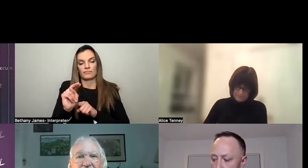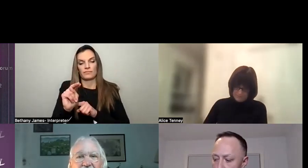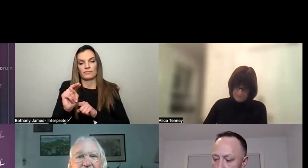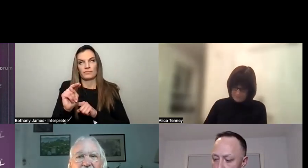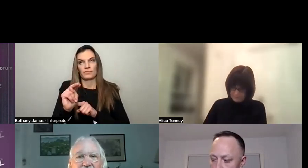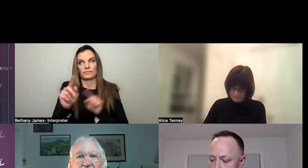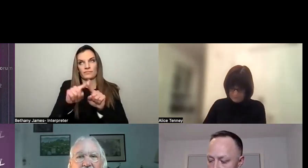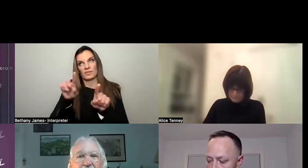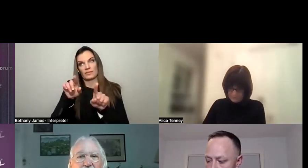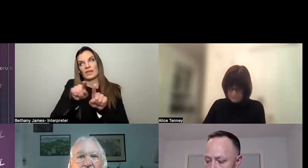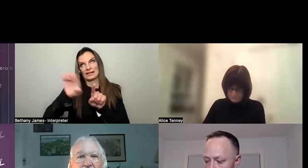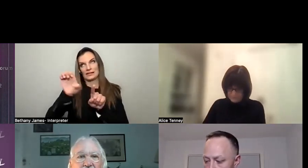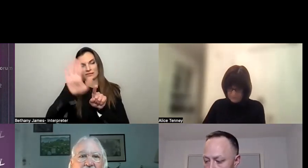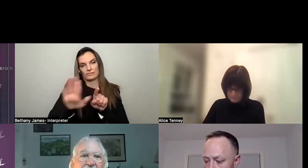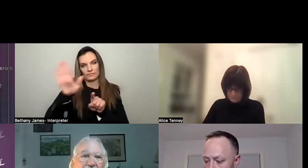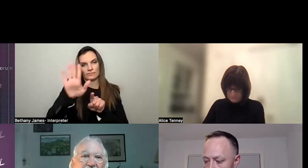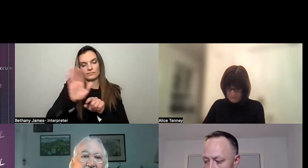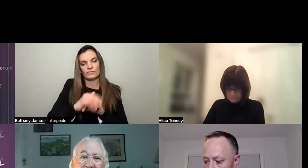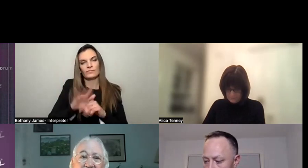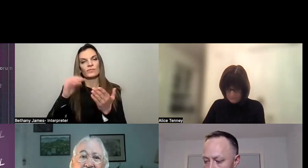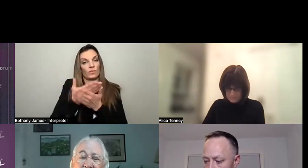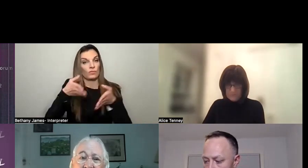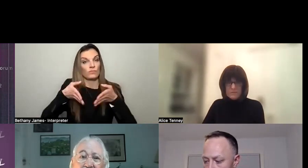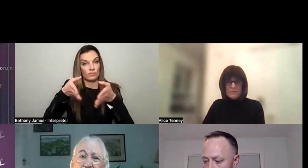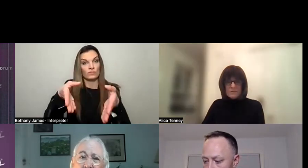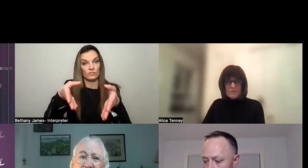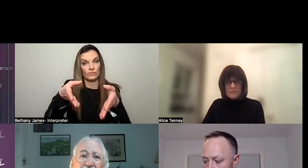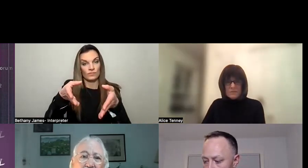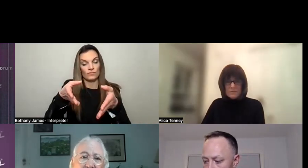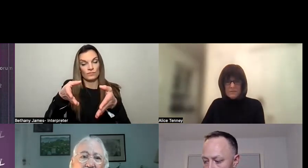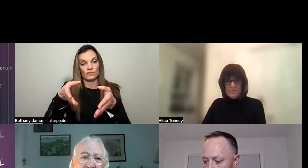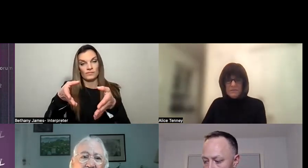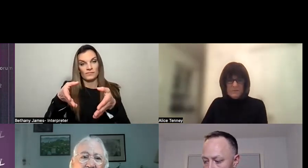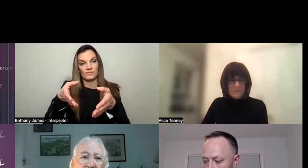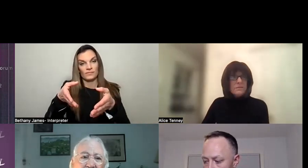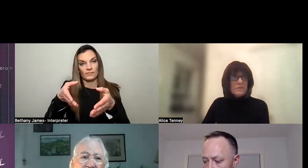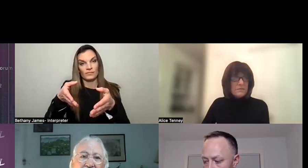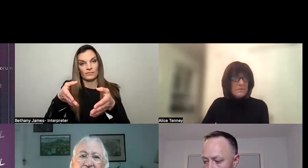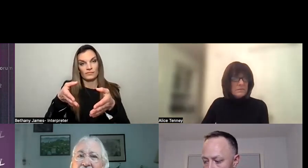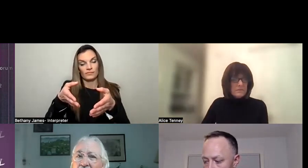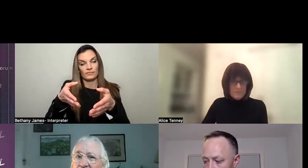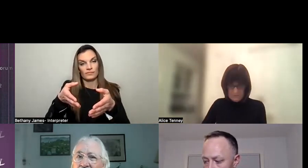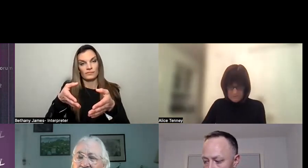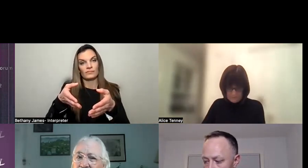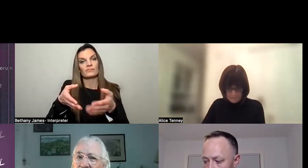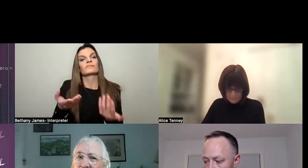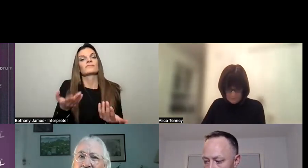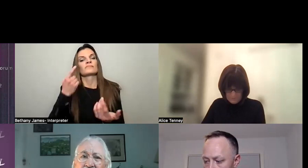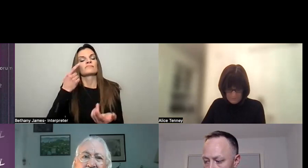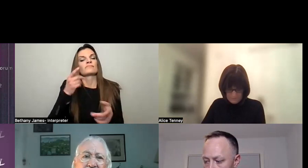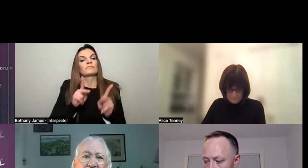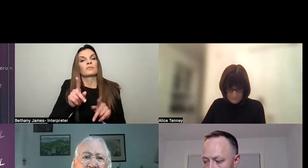site. So a new road that provides again another way for people out coming in and out of